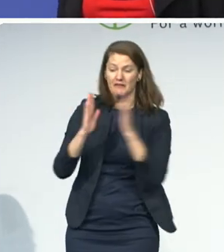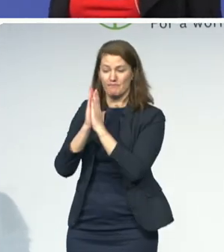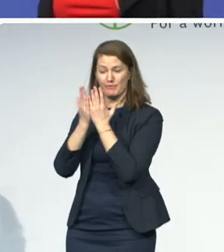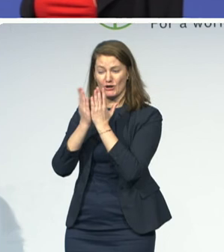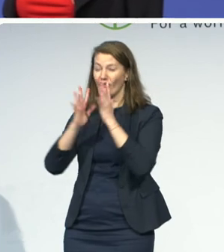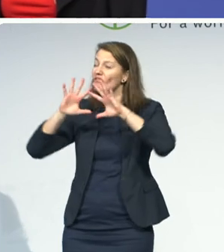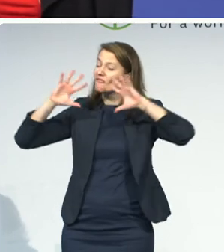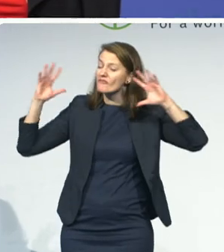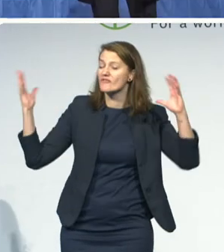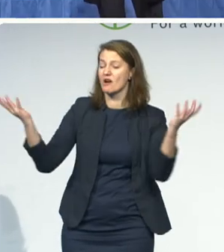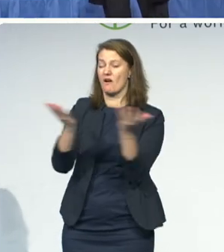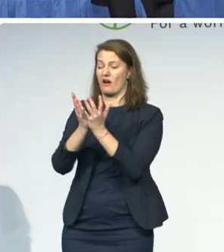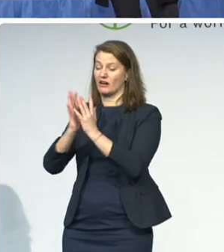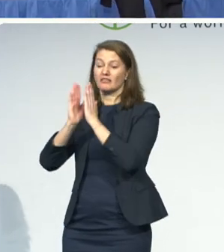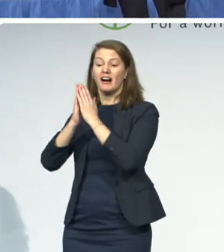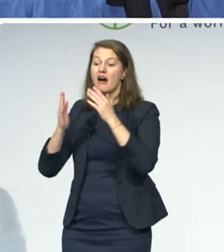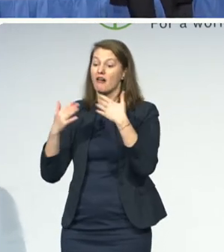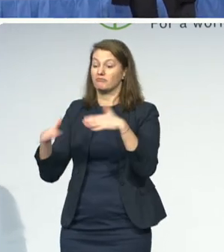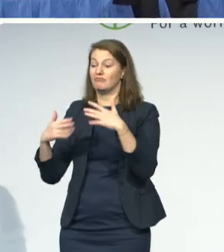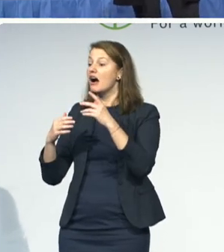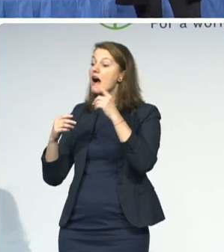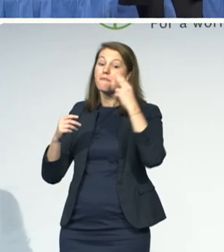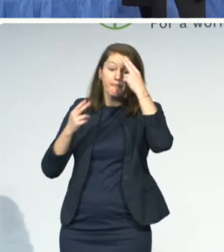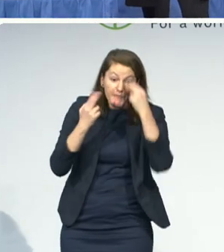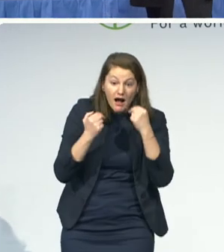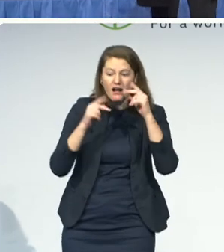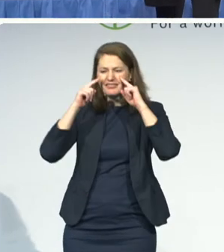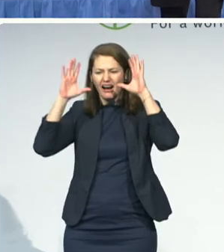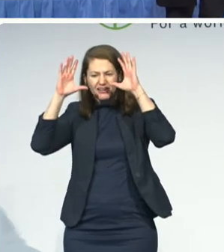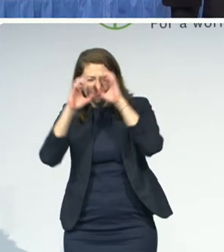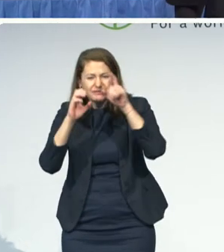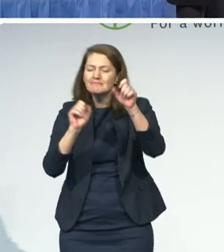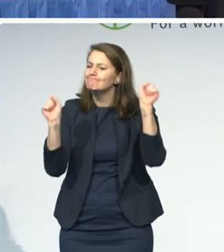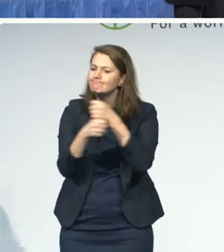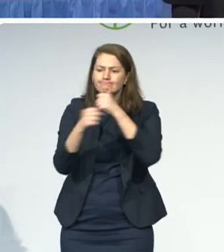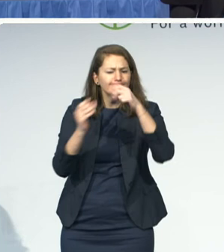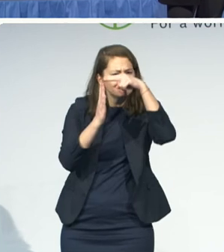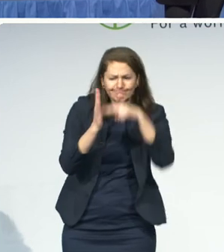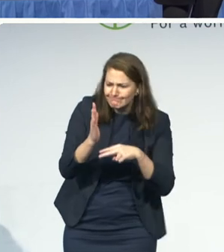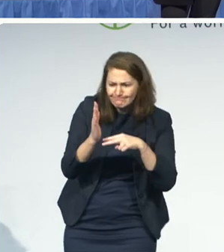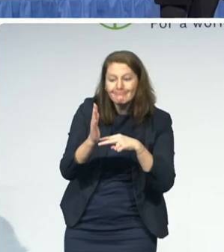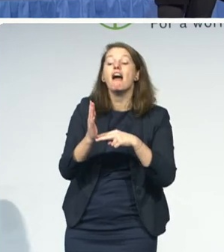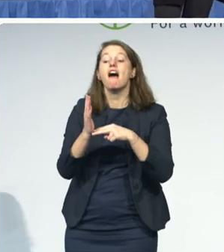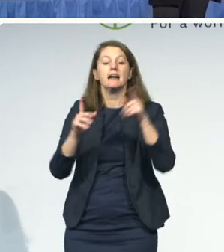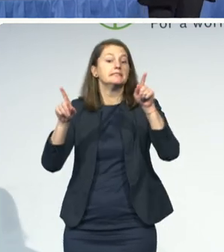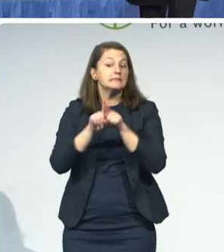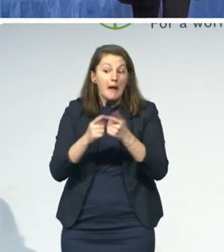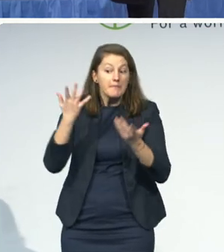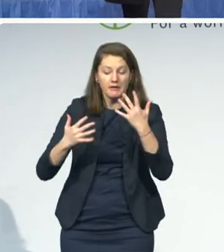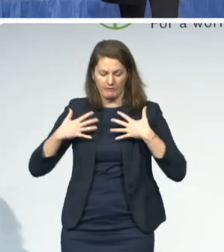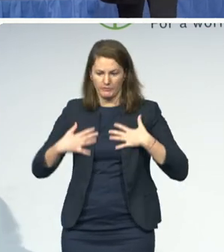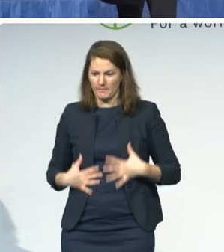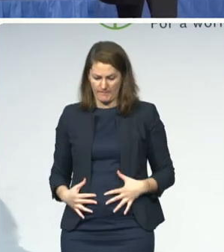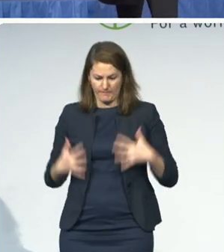have low vision, dyslexia, or mobility impairment that keep them from being able to read regular books effectively.